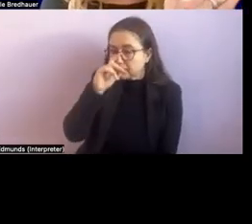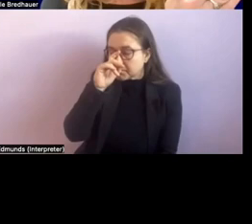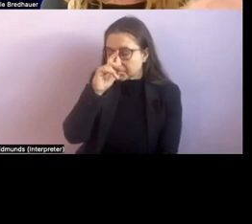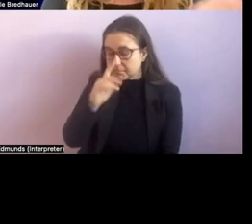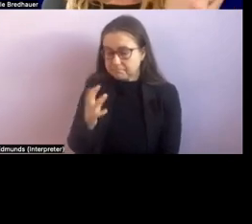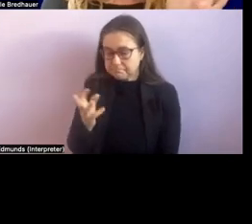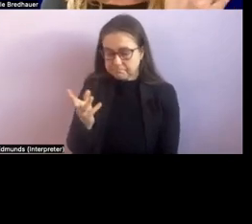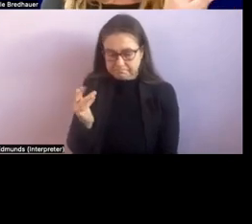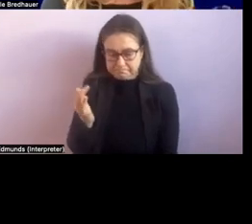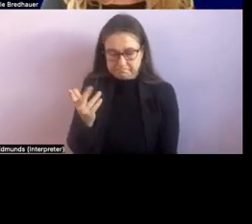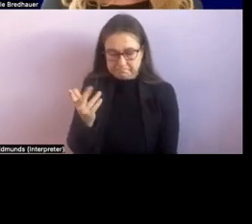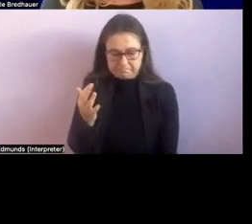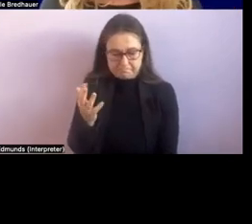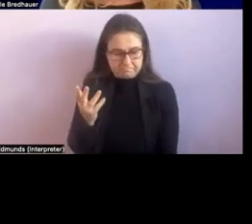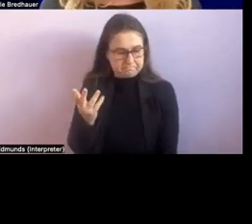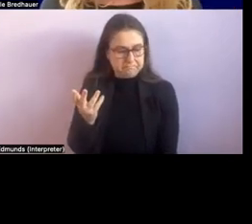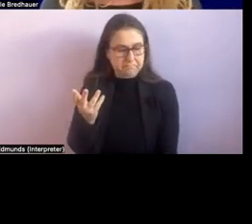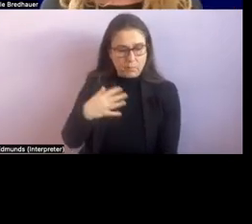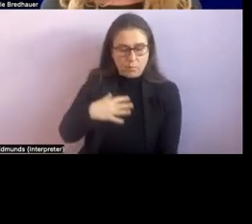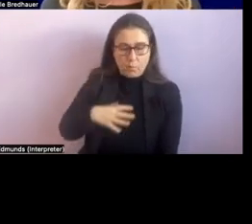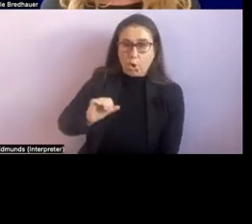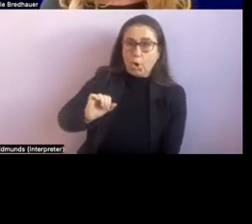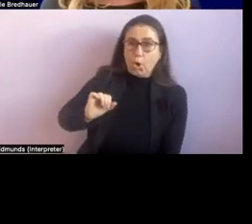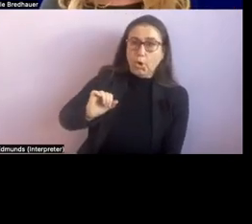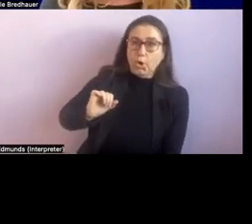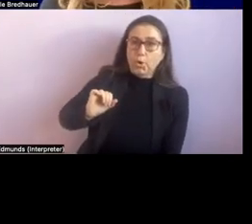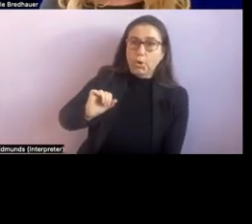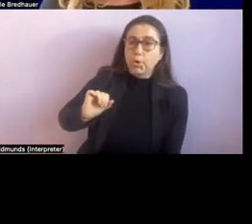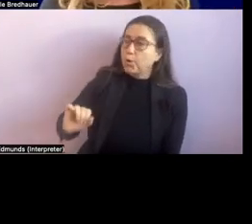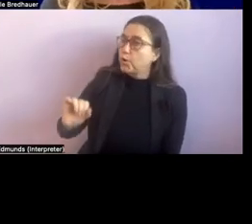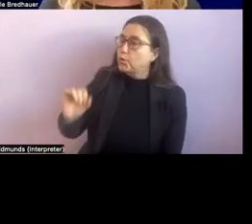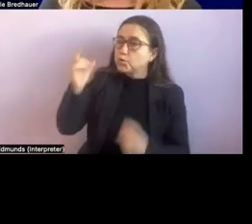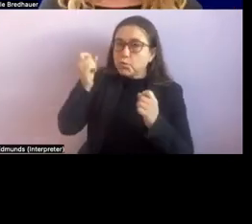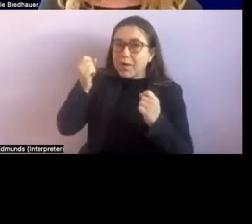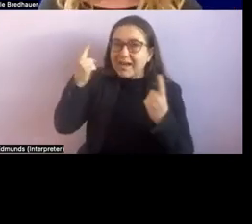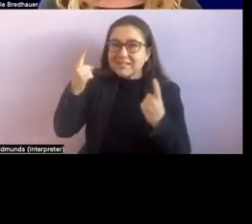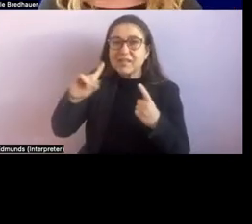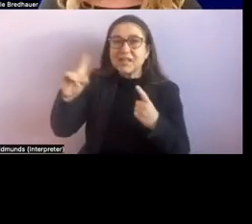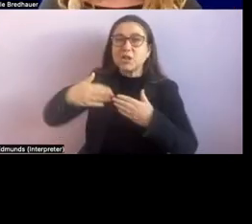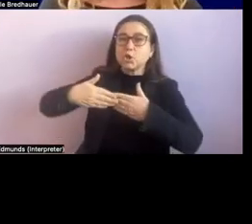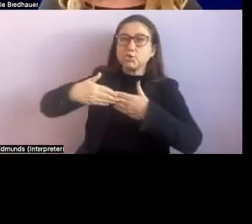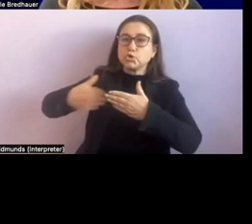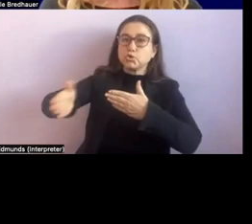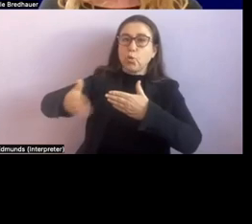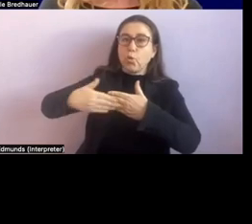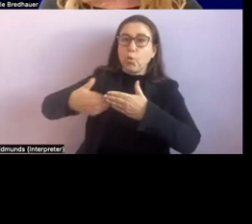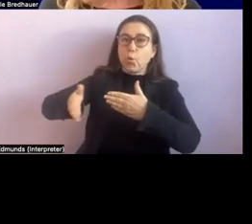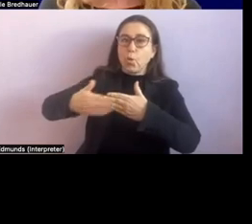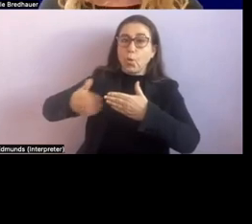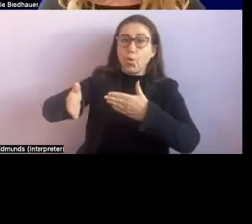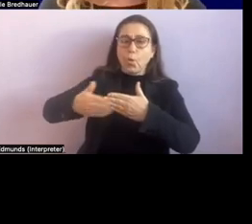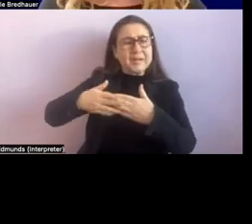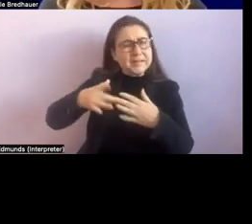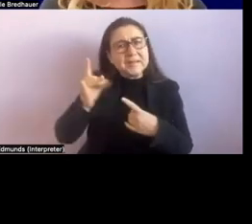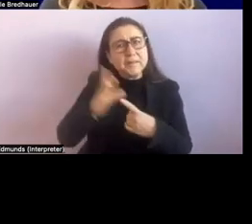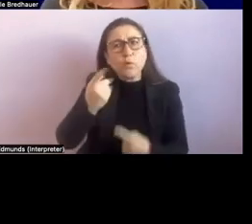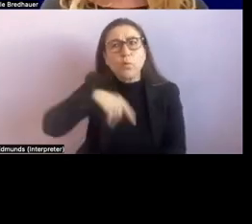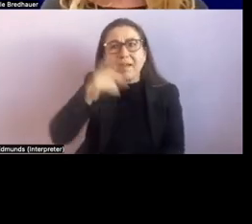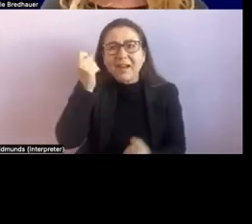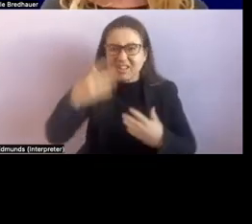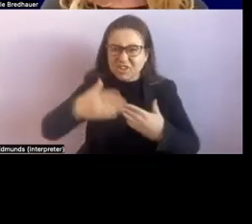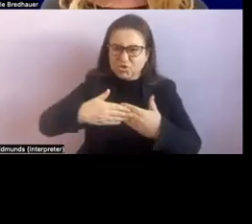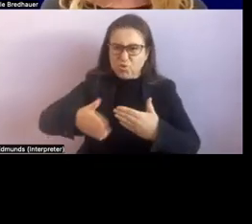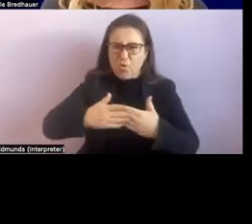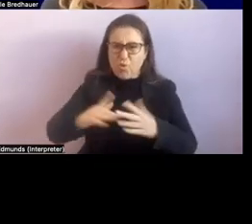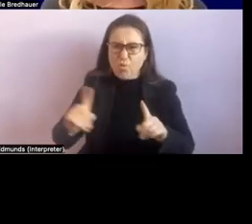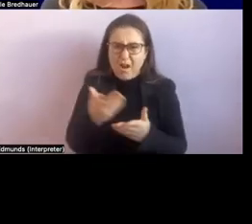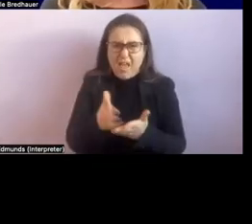We're focusing on developing a concept of the door, which is really important for our young